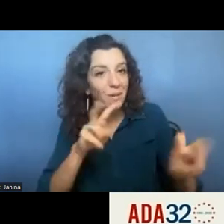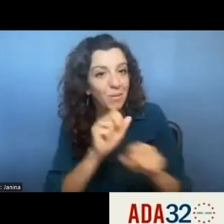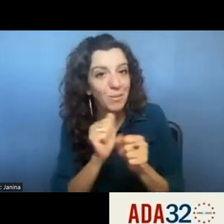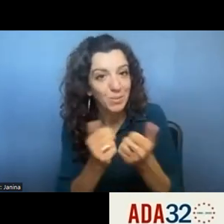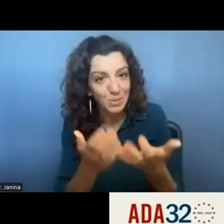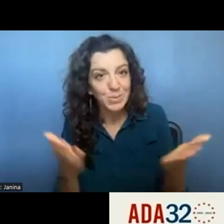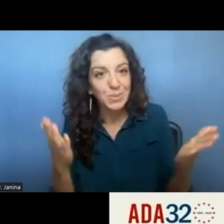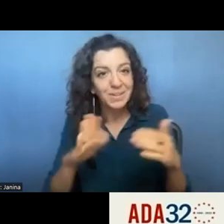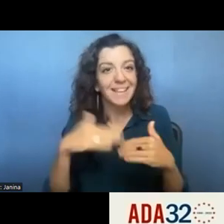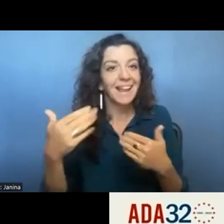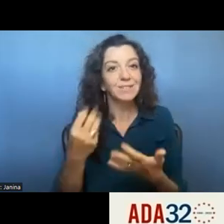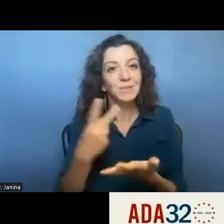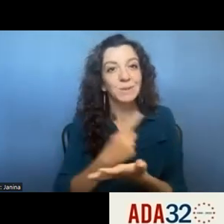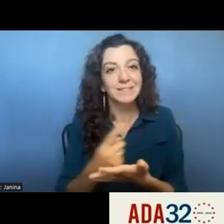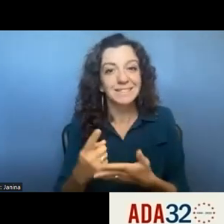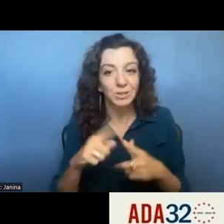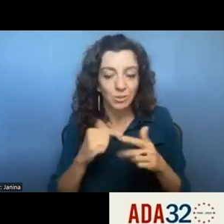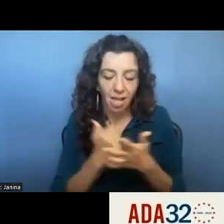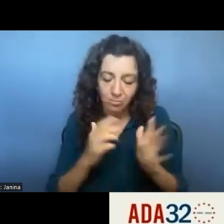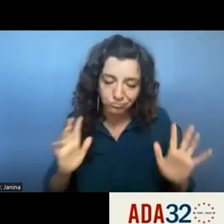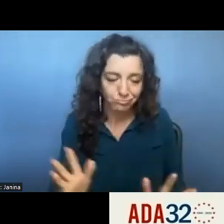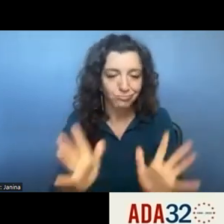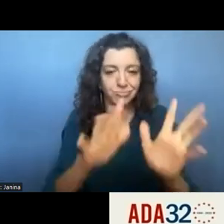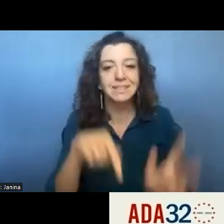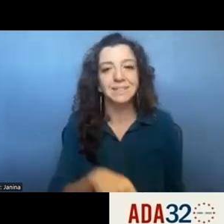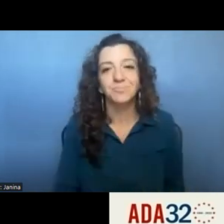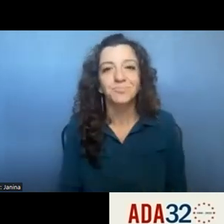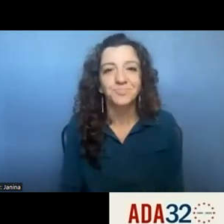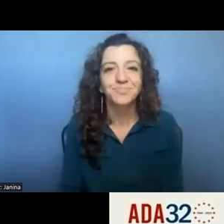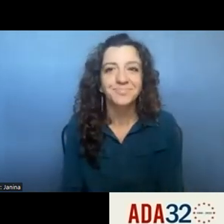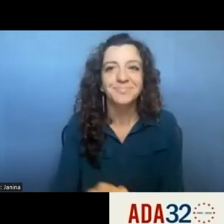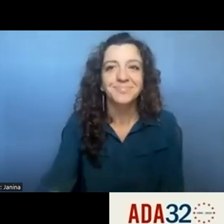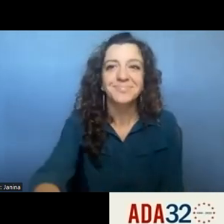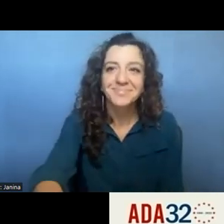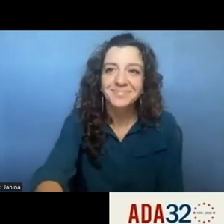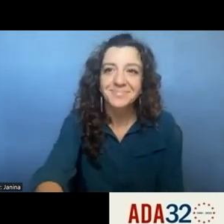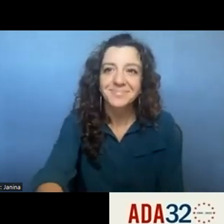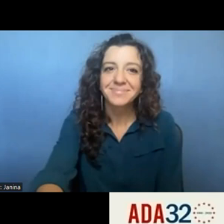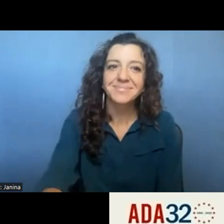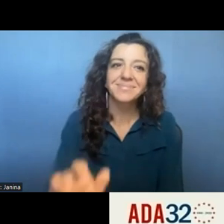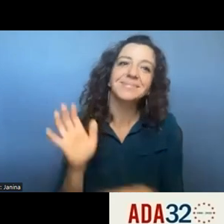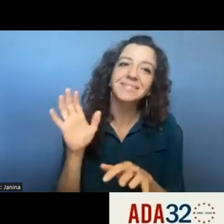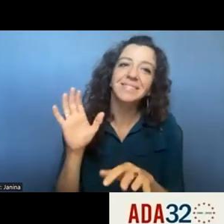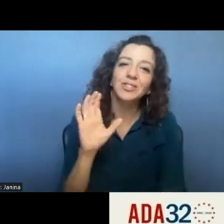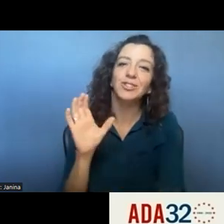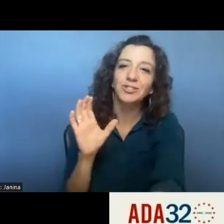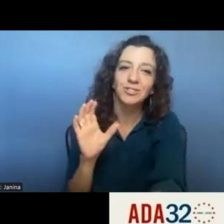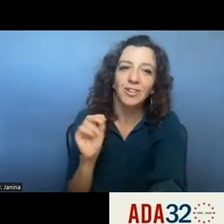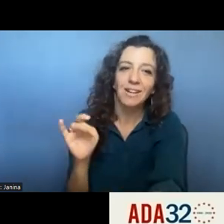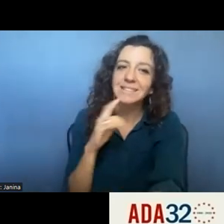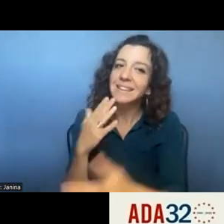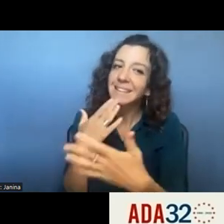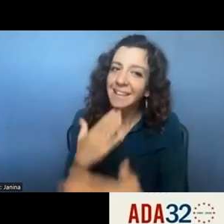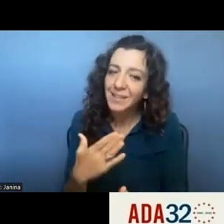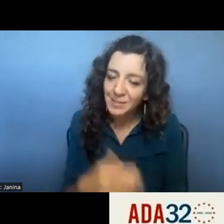in the next few weeks to move this thing along awesome thank you very much for that